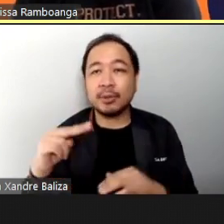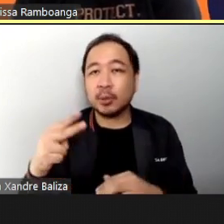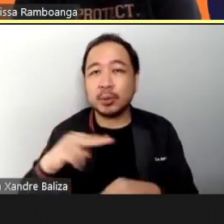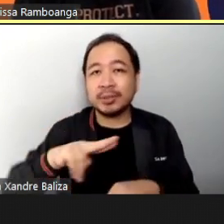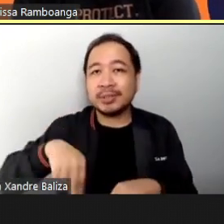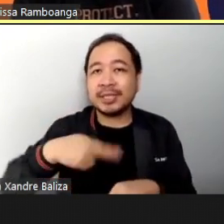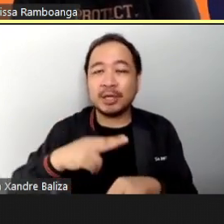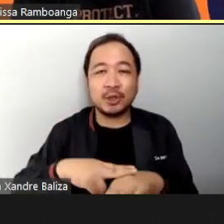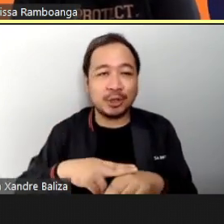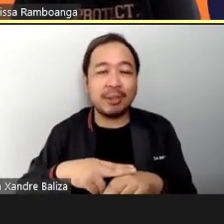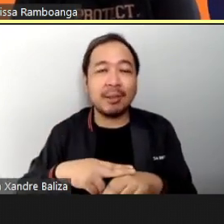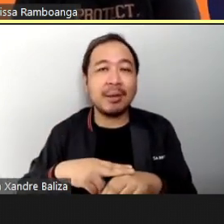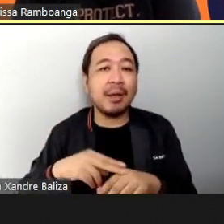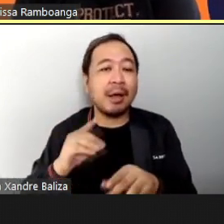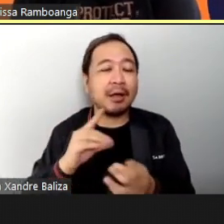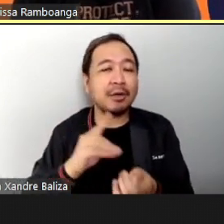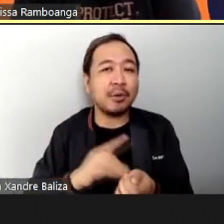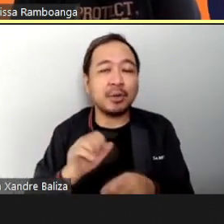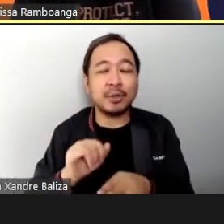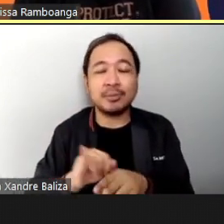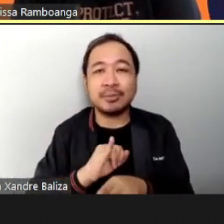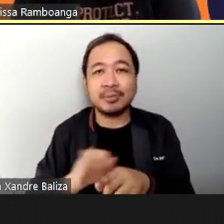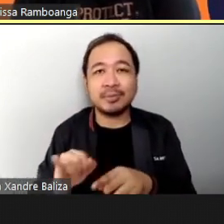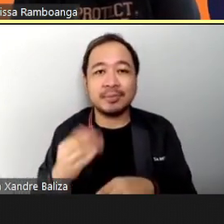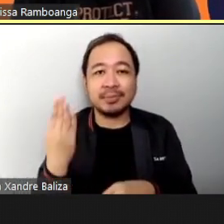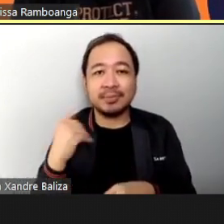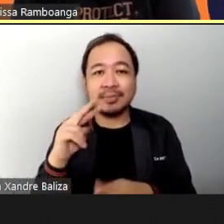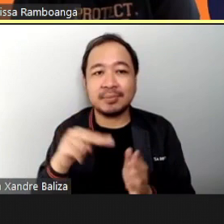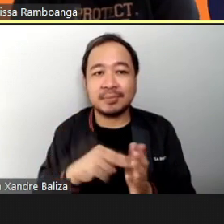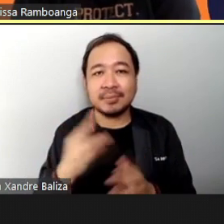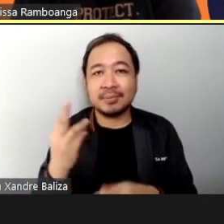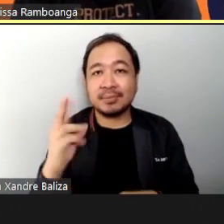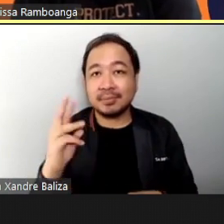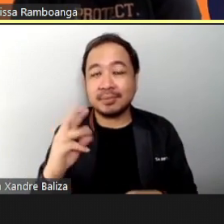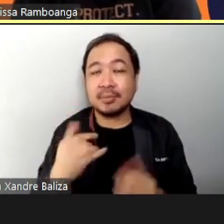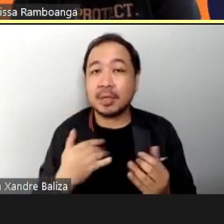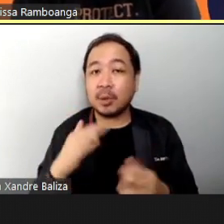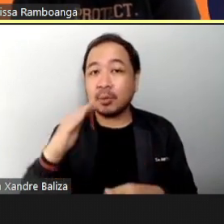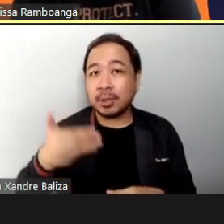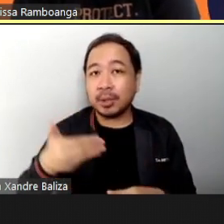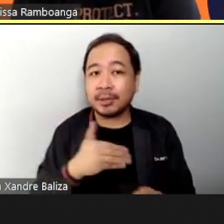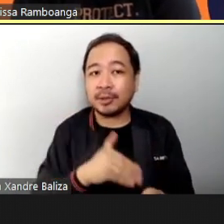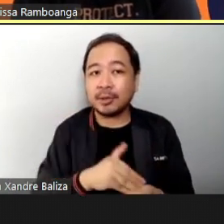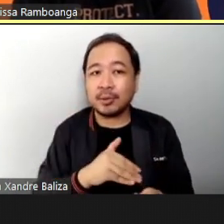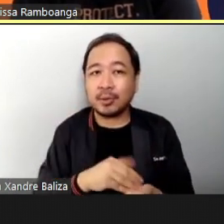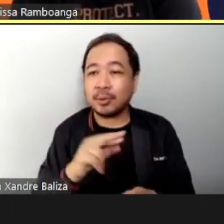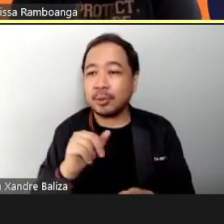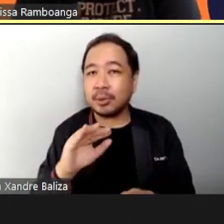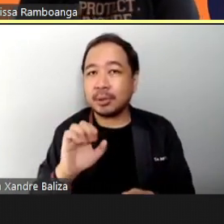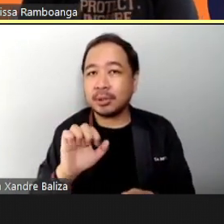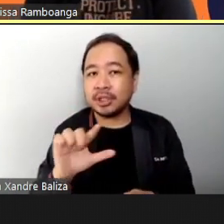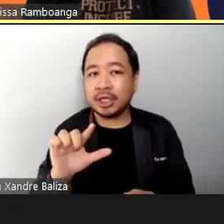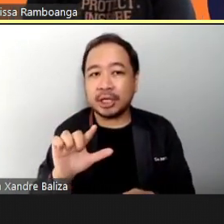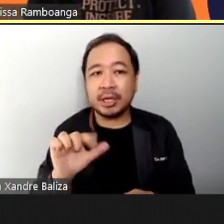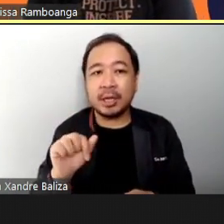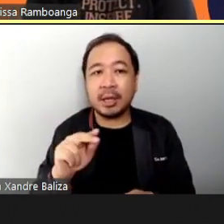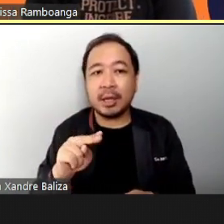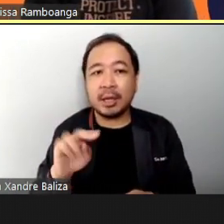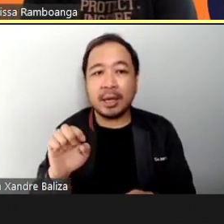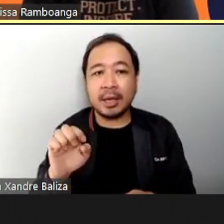exam in 2017 Everyone Let us all welcome Dr. Rachel Ann Huele Franco